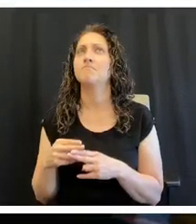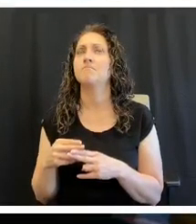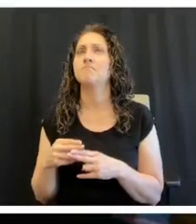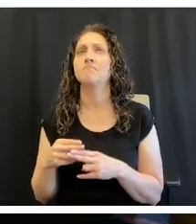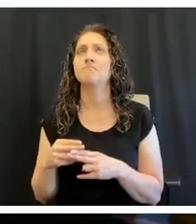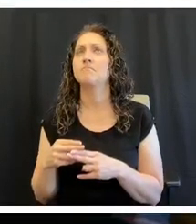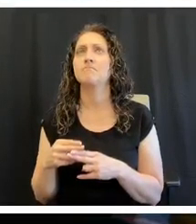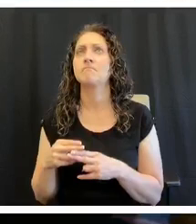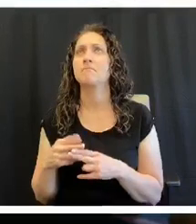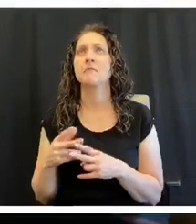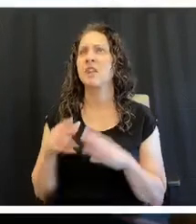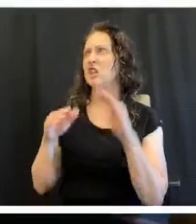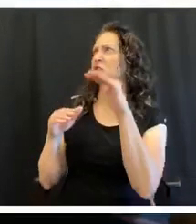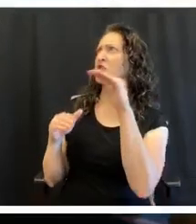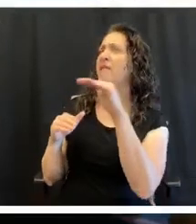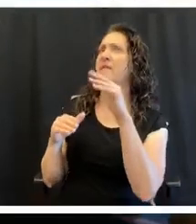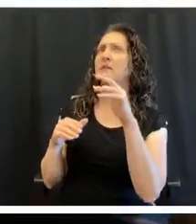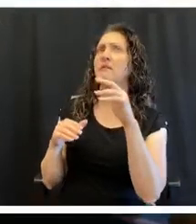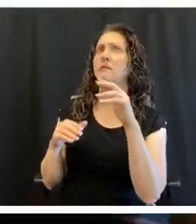Jeff?